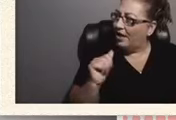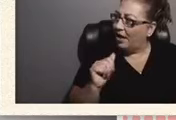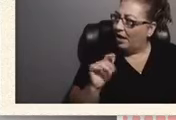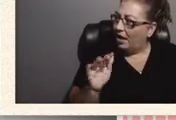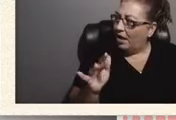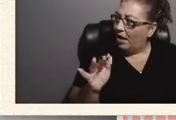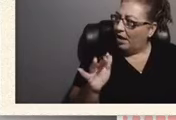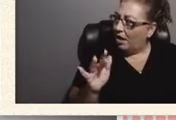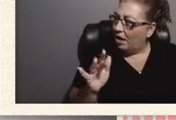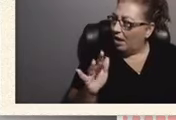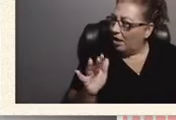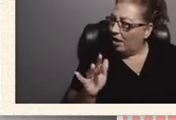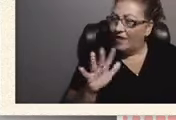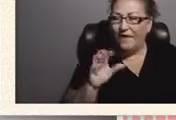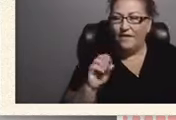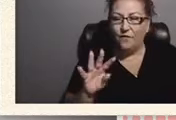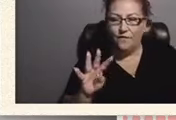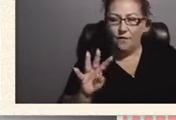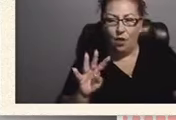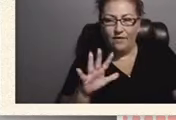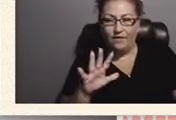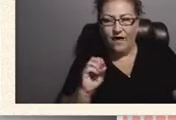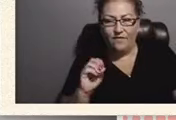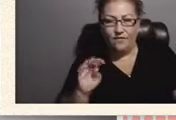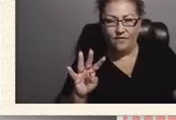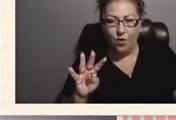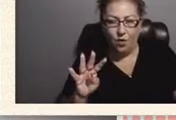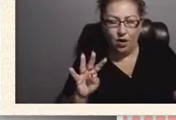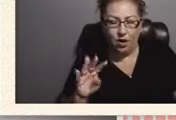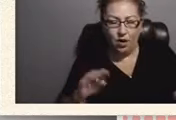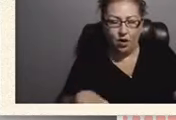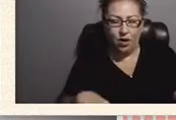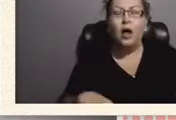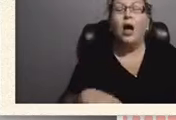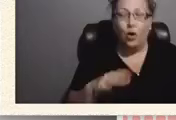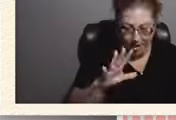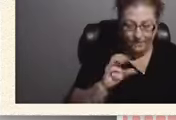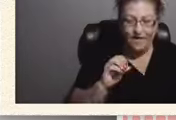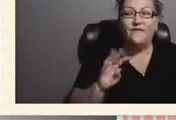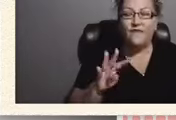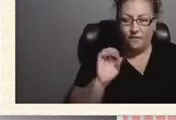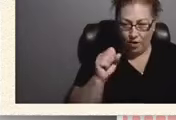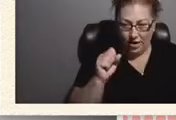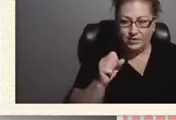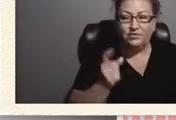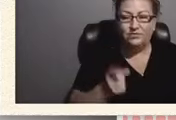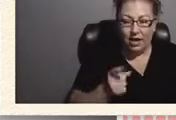There's a 504. 504. There's IEP. There are 504s. Yes. Um,